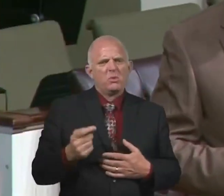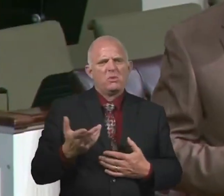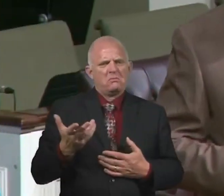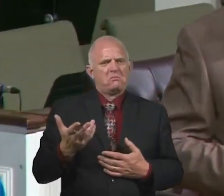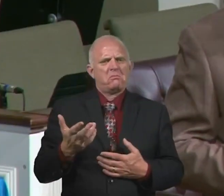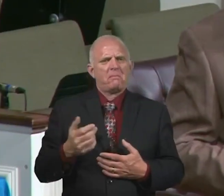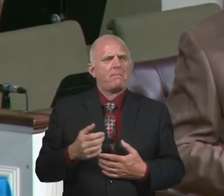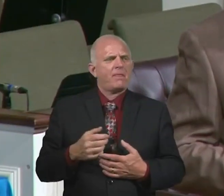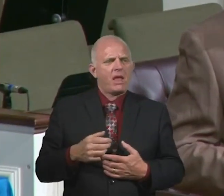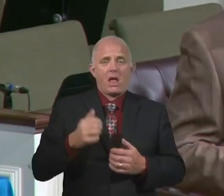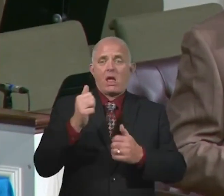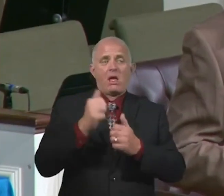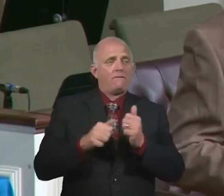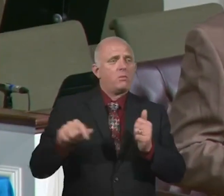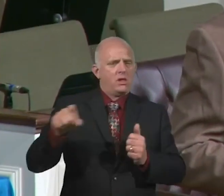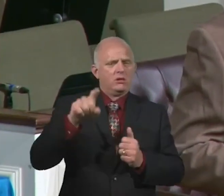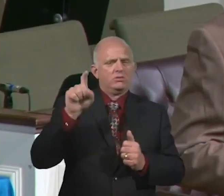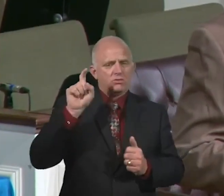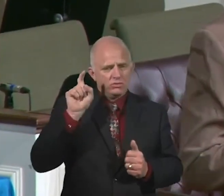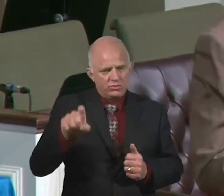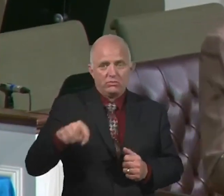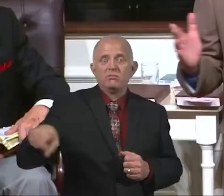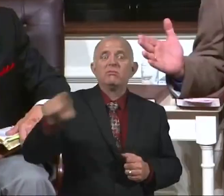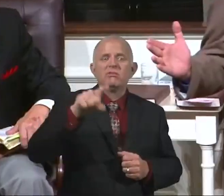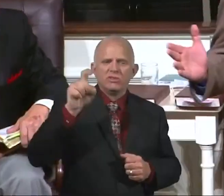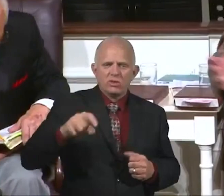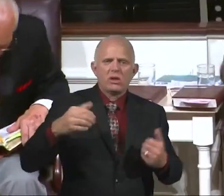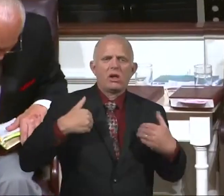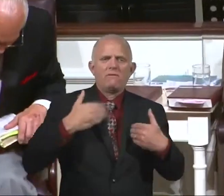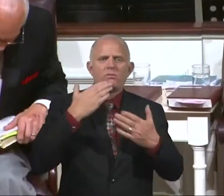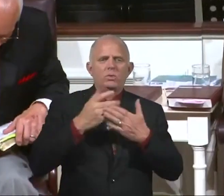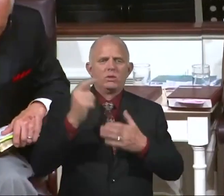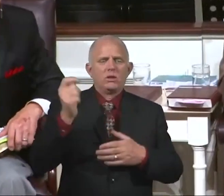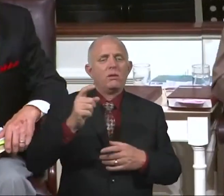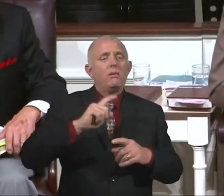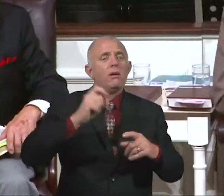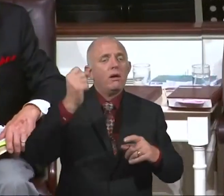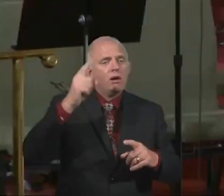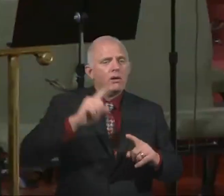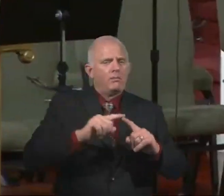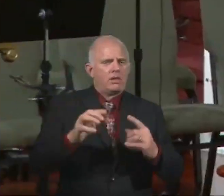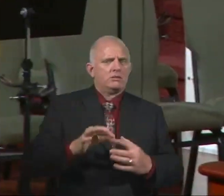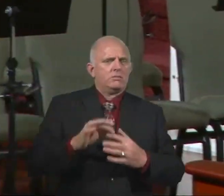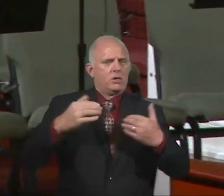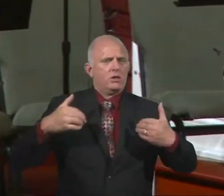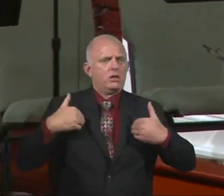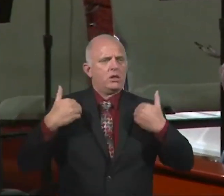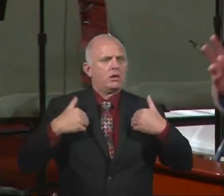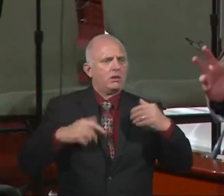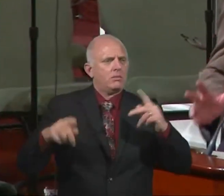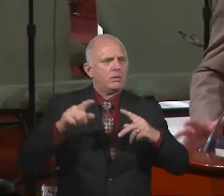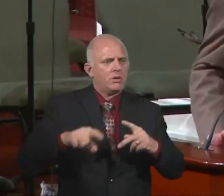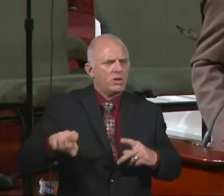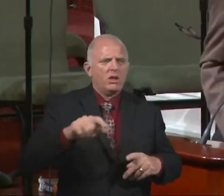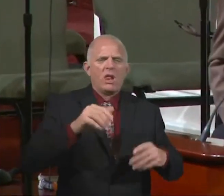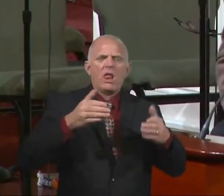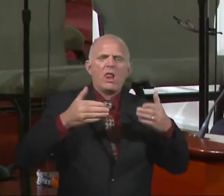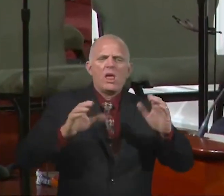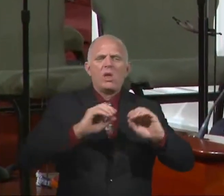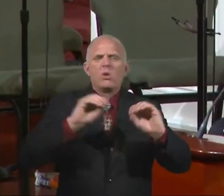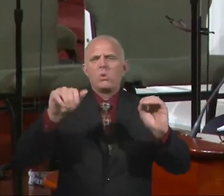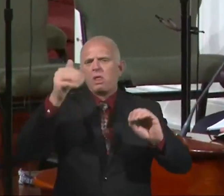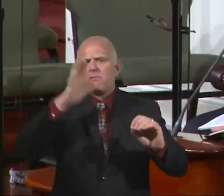ought to have a good testimony. But especially young people. Let no man despise thy youth.